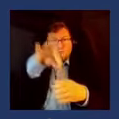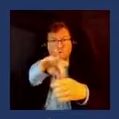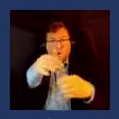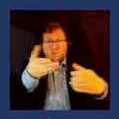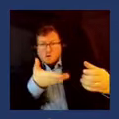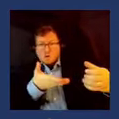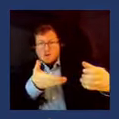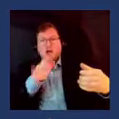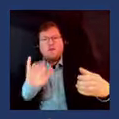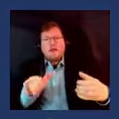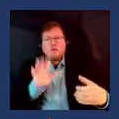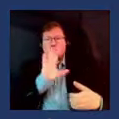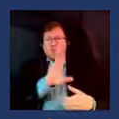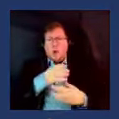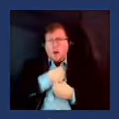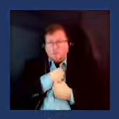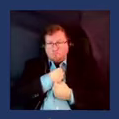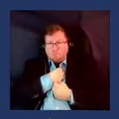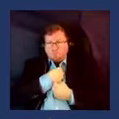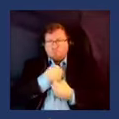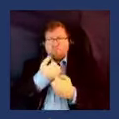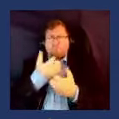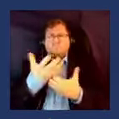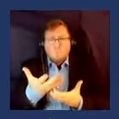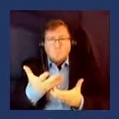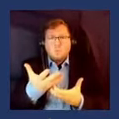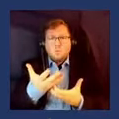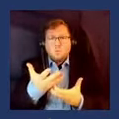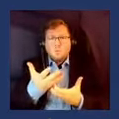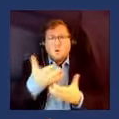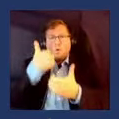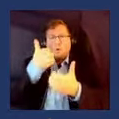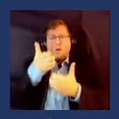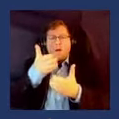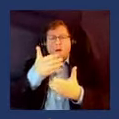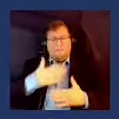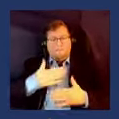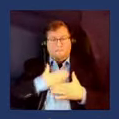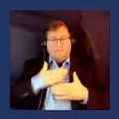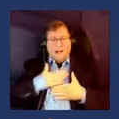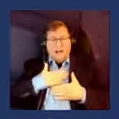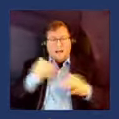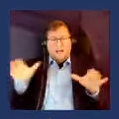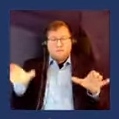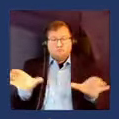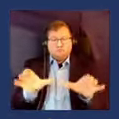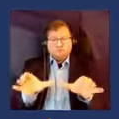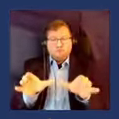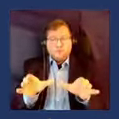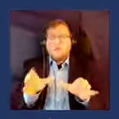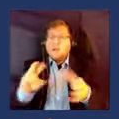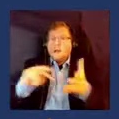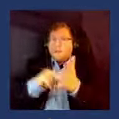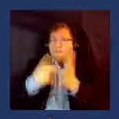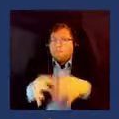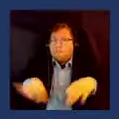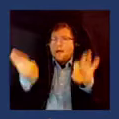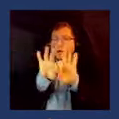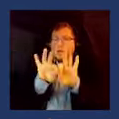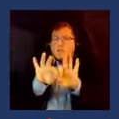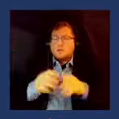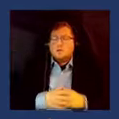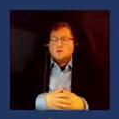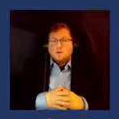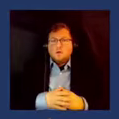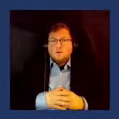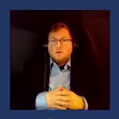that what each of us does matter and we live in a time